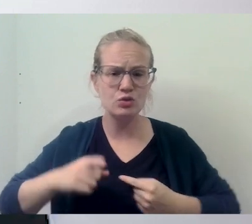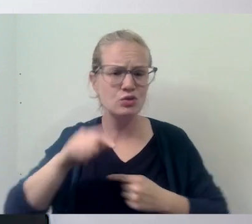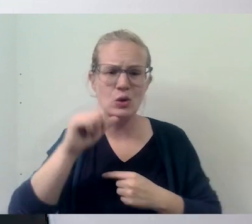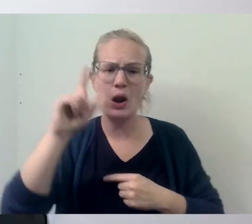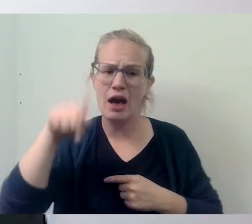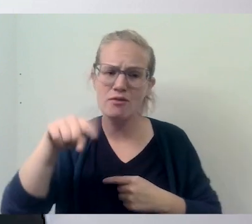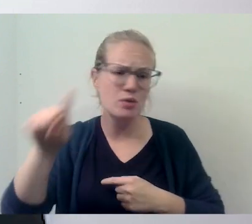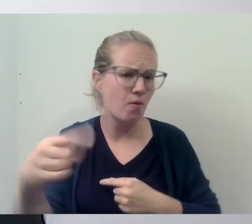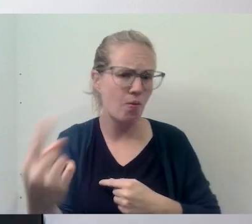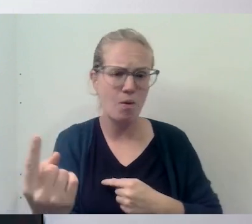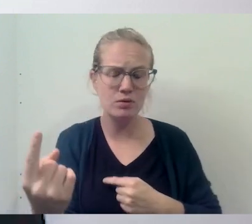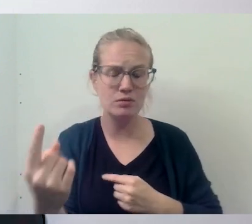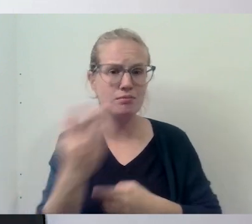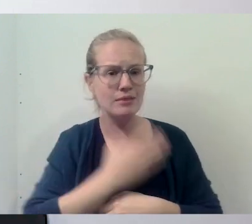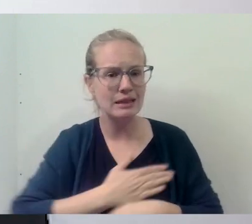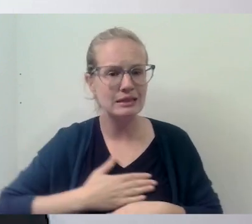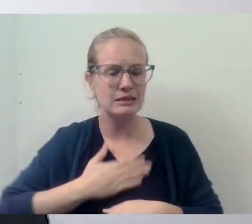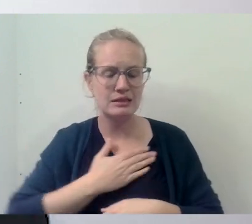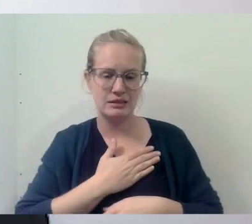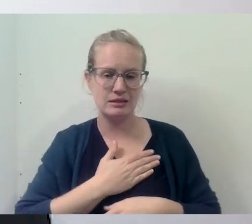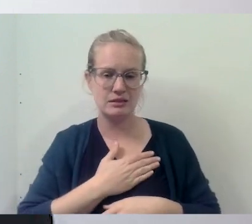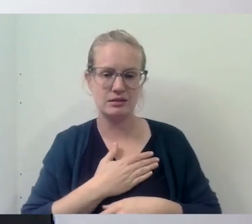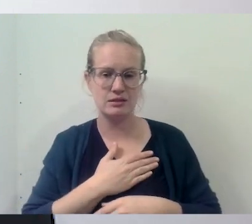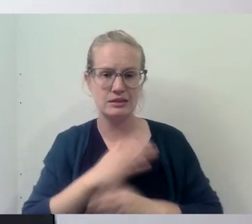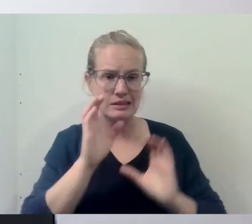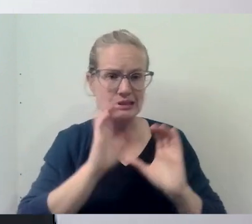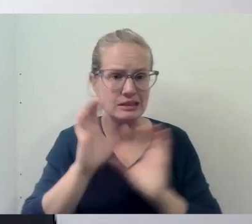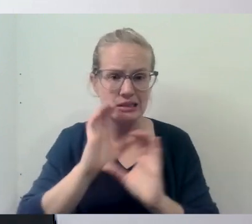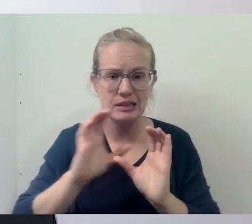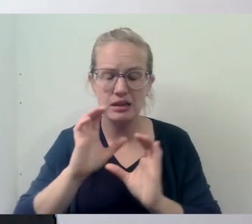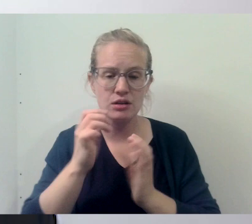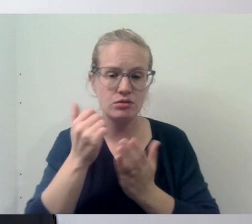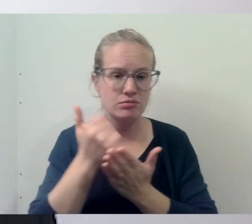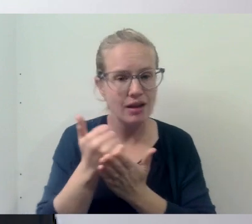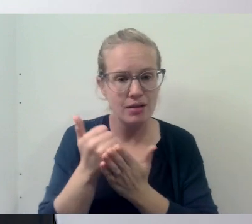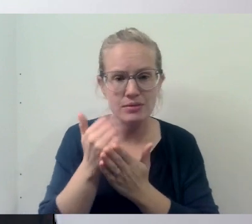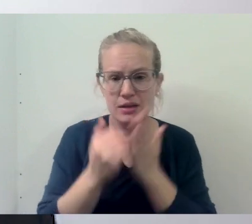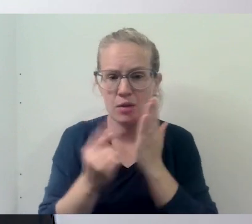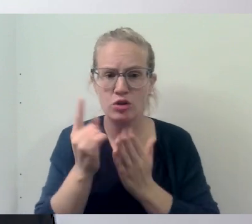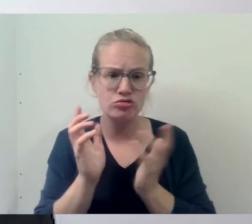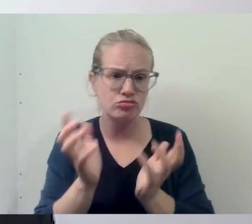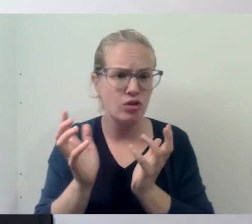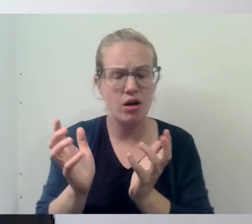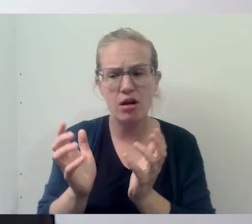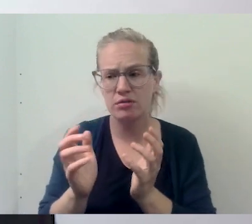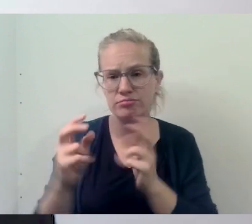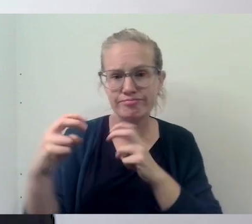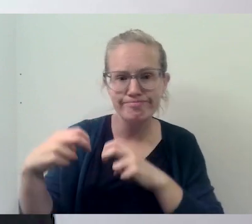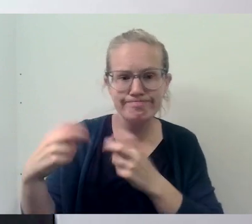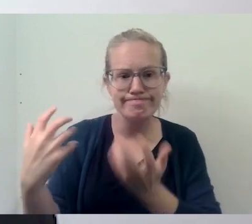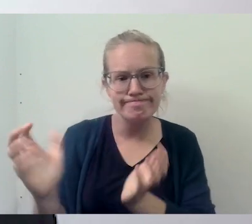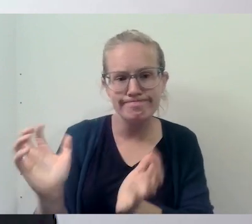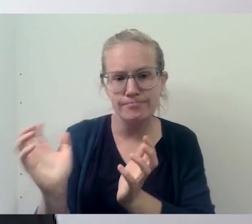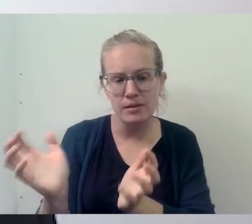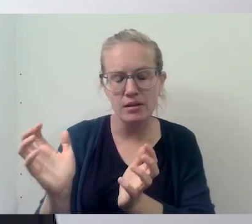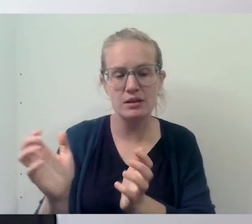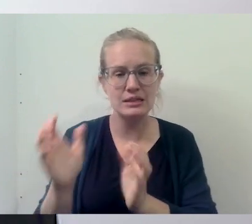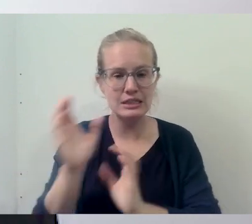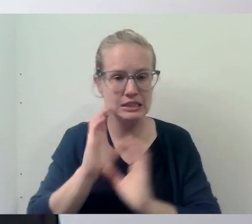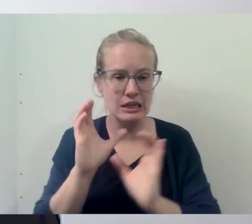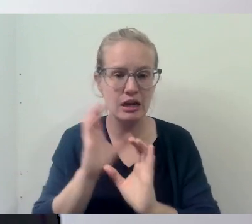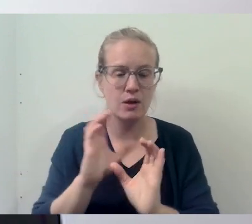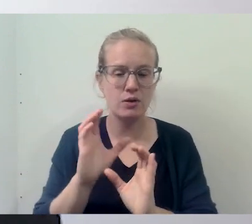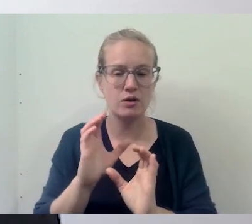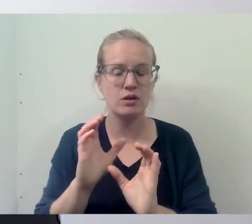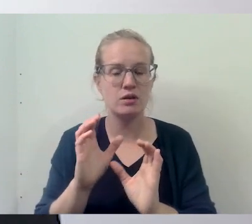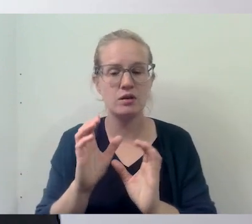to do it alone. But please, you know, seek out someone to talk to and also, um, to seek out even,